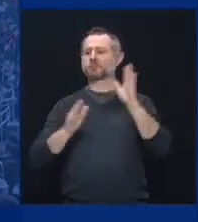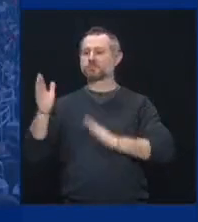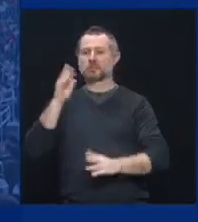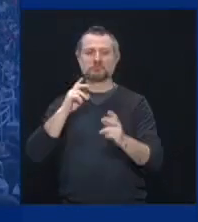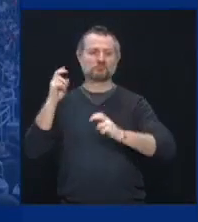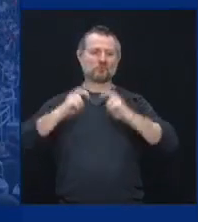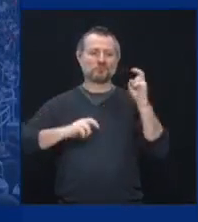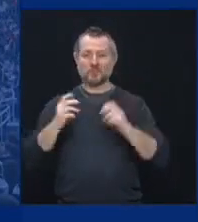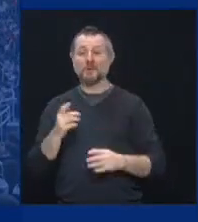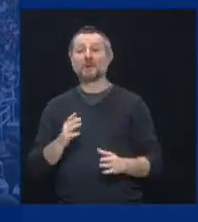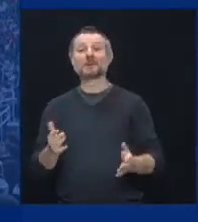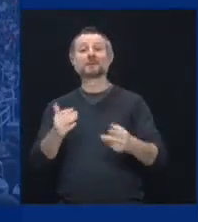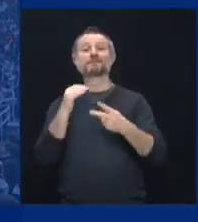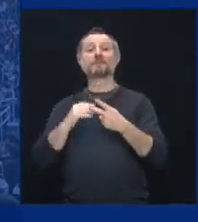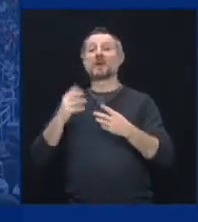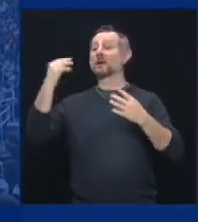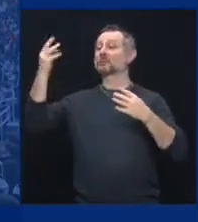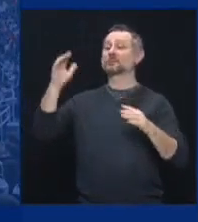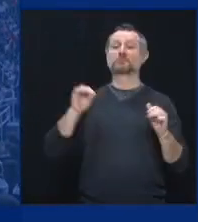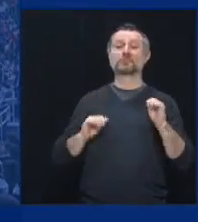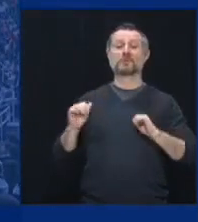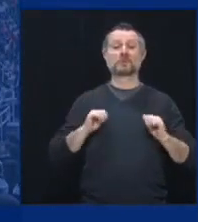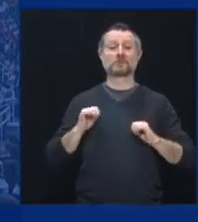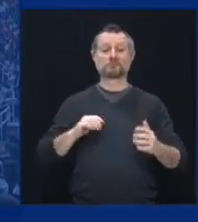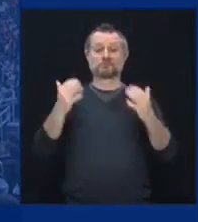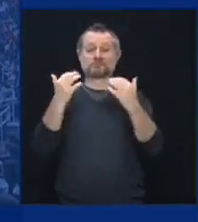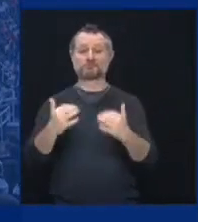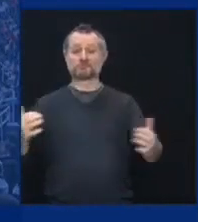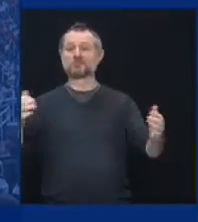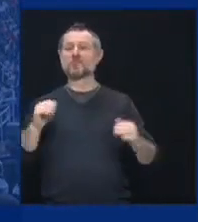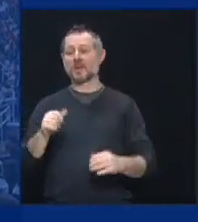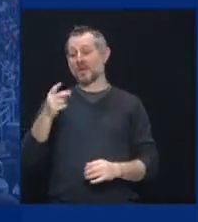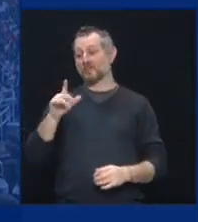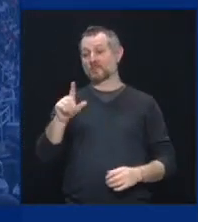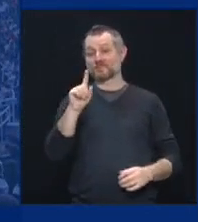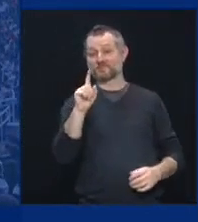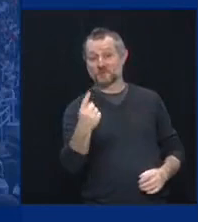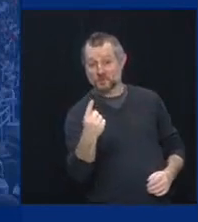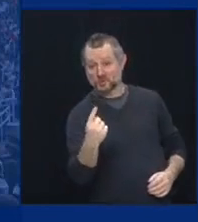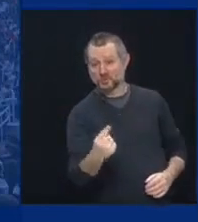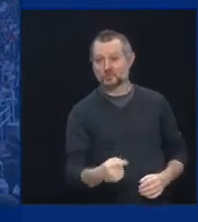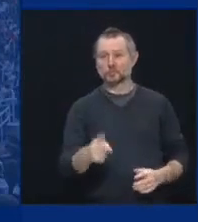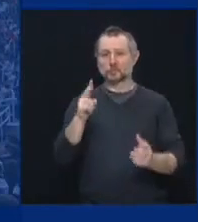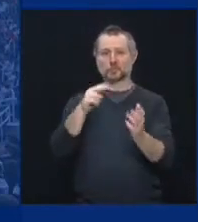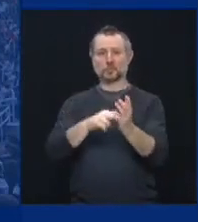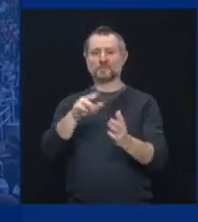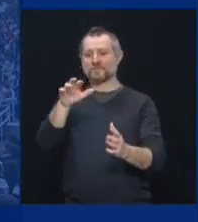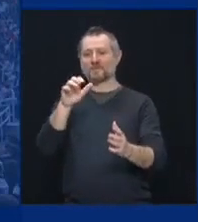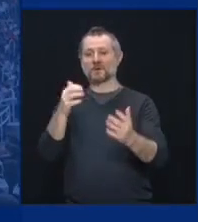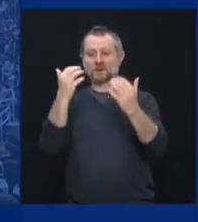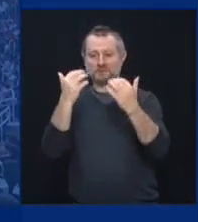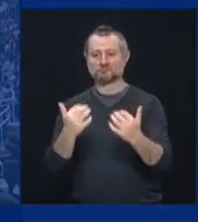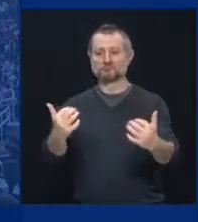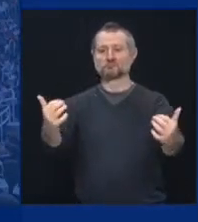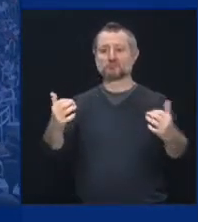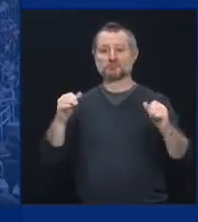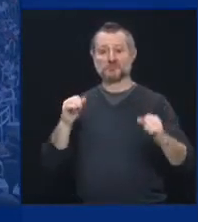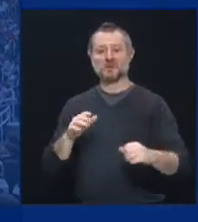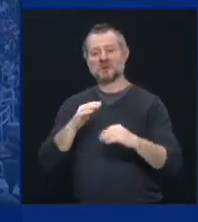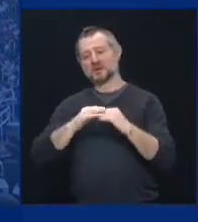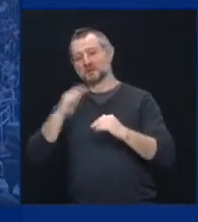outdoor performing arts. Starting April 1, 2,500-plus capacity venues.